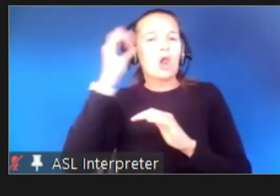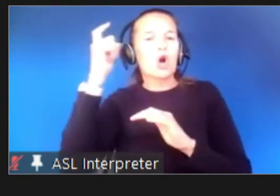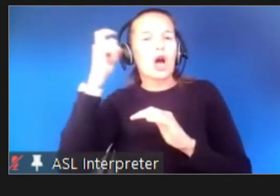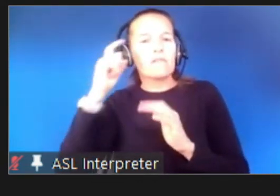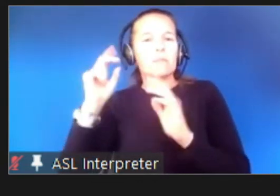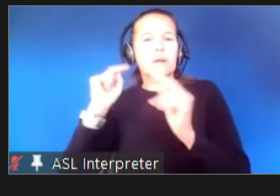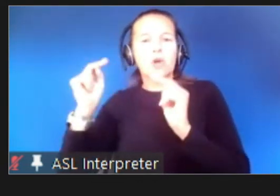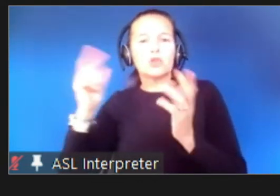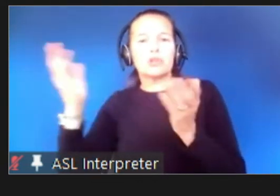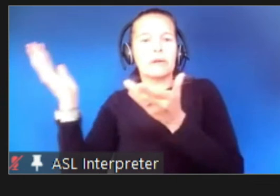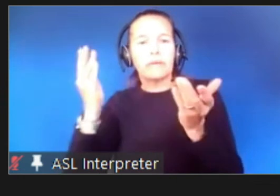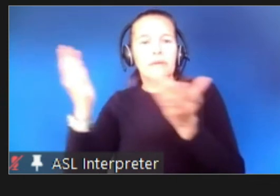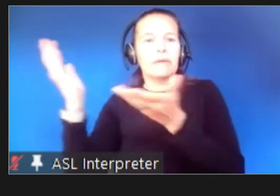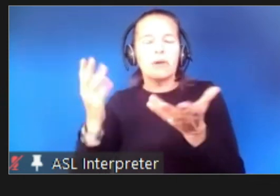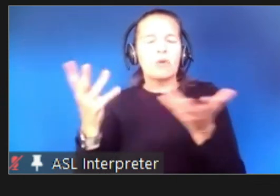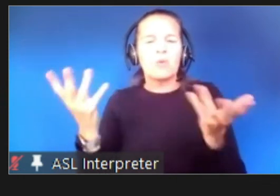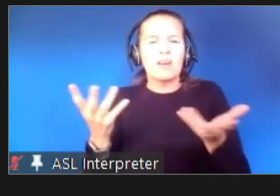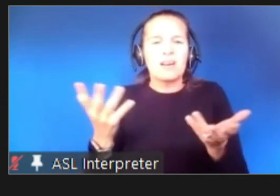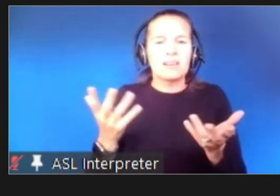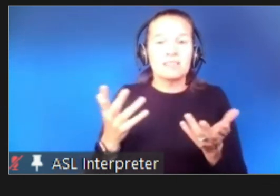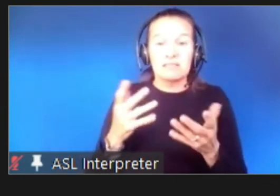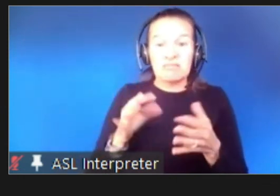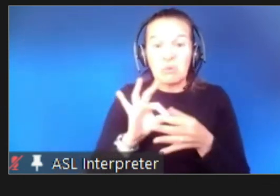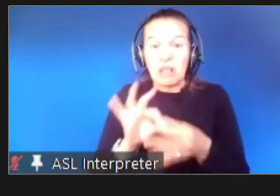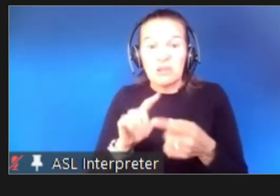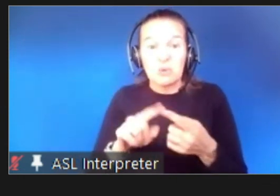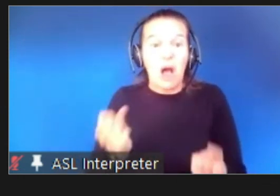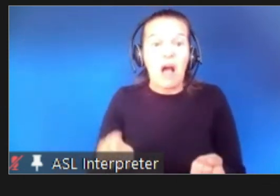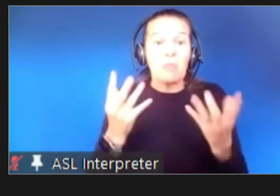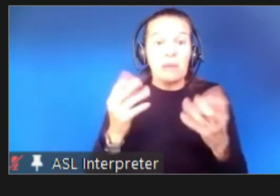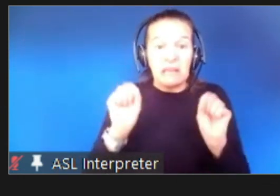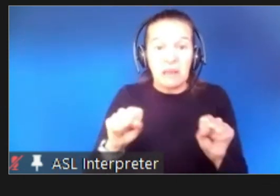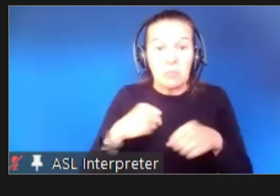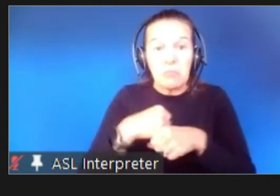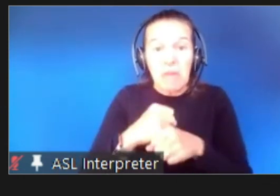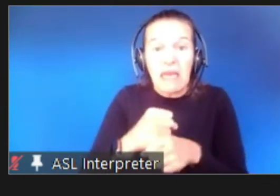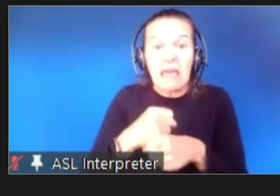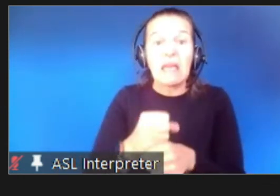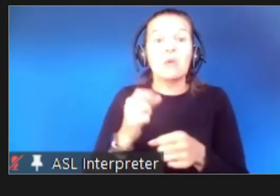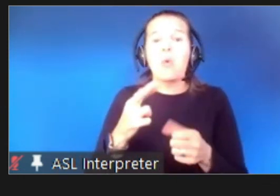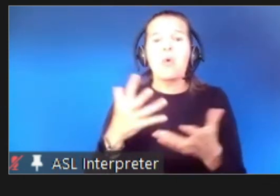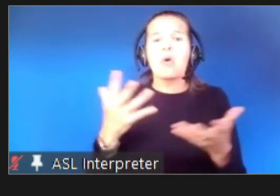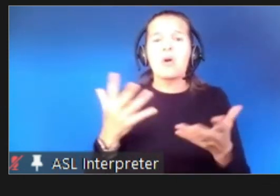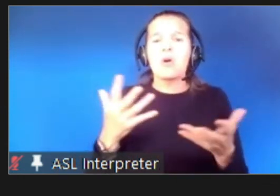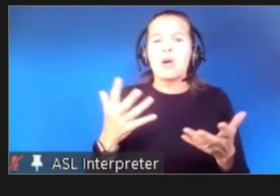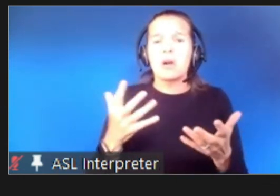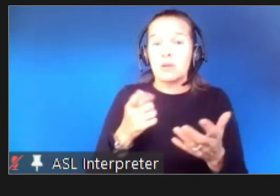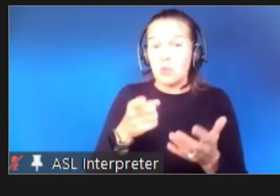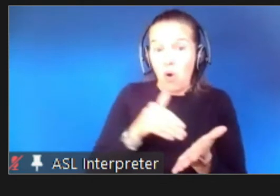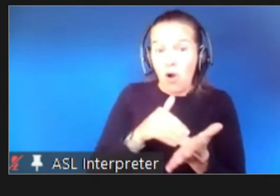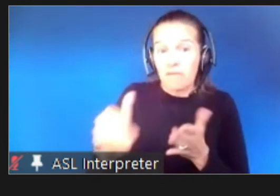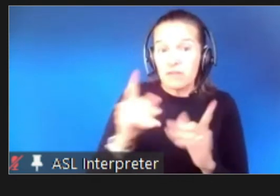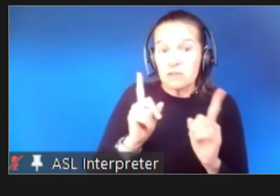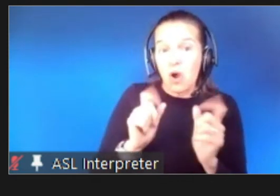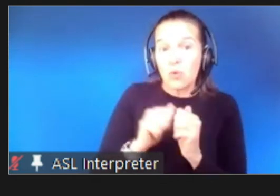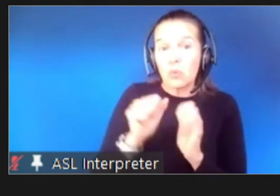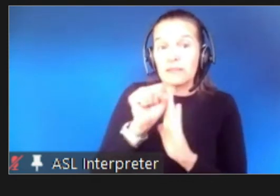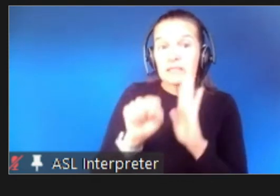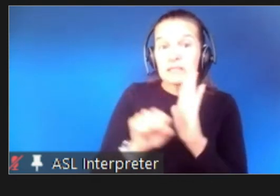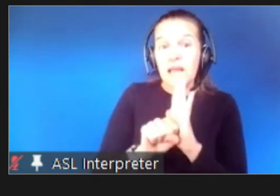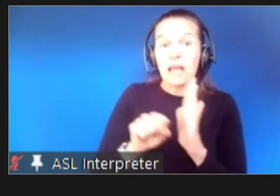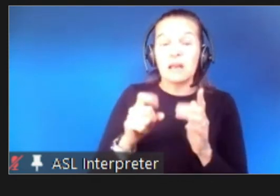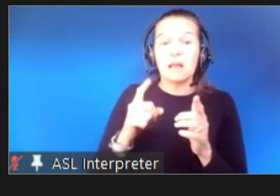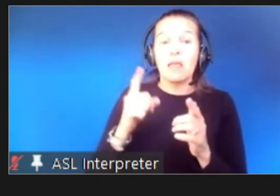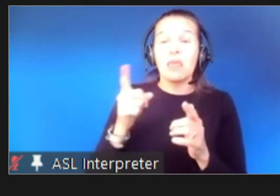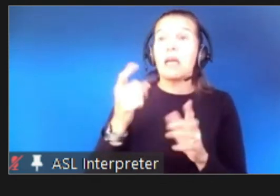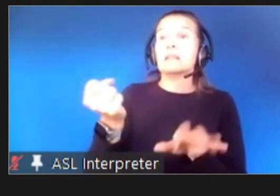pure manufacturing capacity can you give us some insight about how frequently are you talking to the state about this how frequently are they telling you one thing and then delivering a